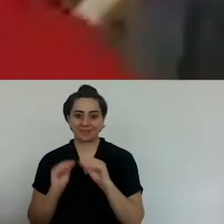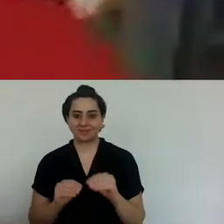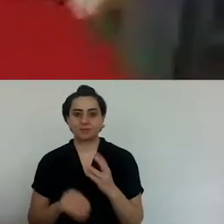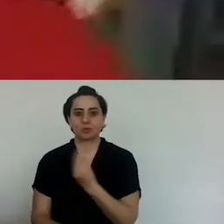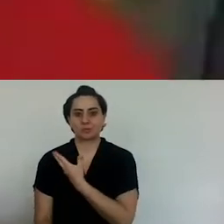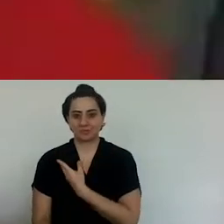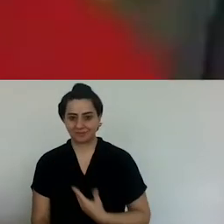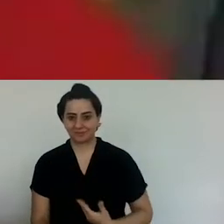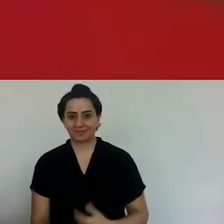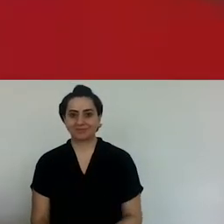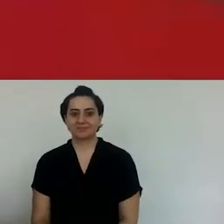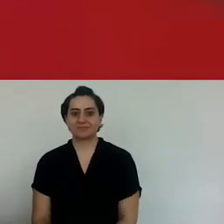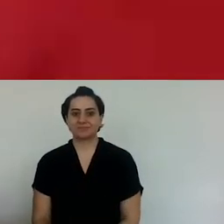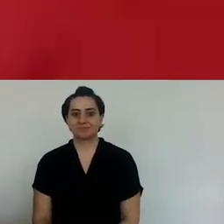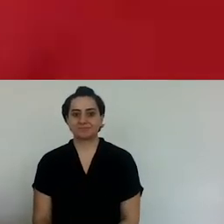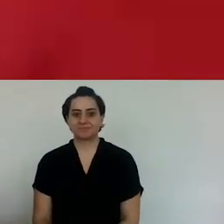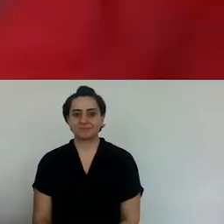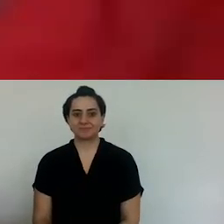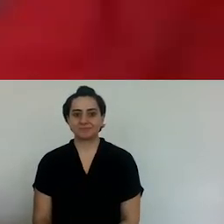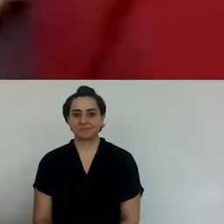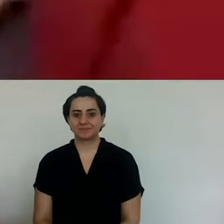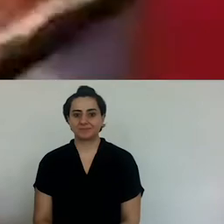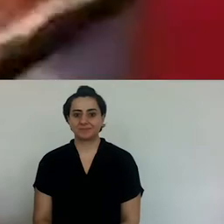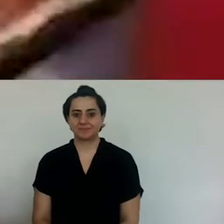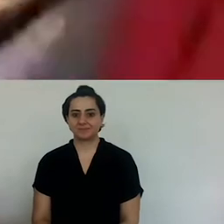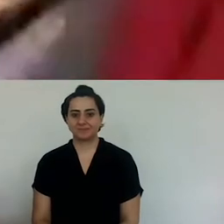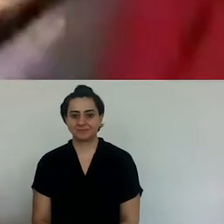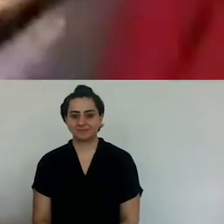buying fish and getting fish.